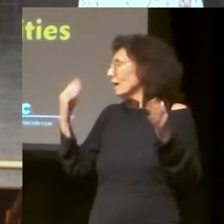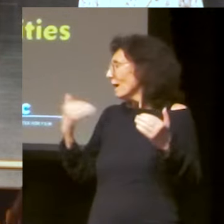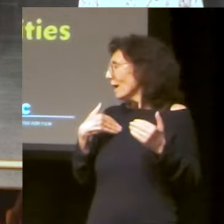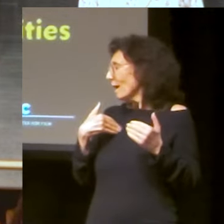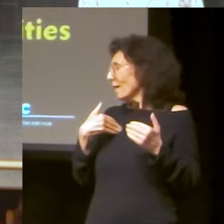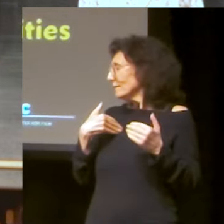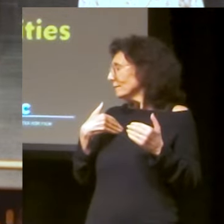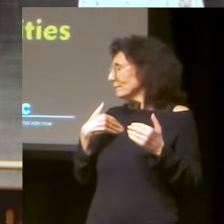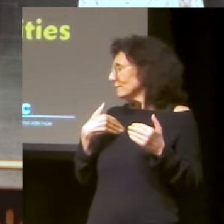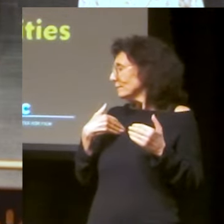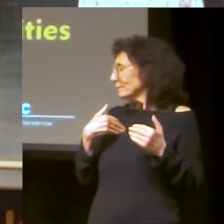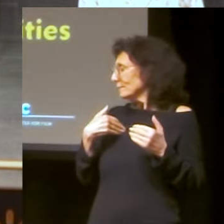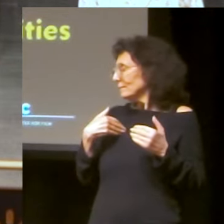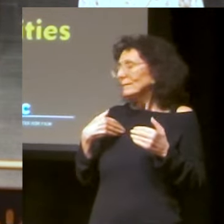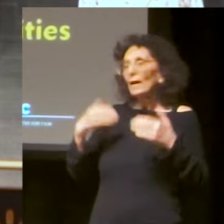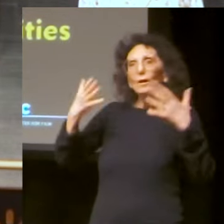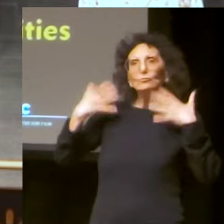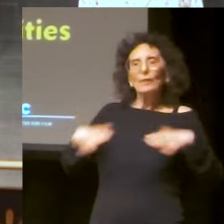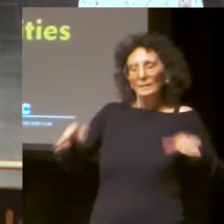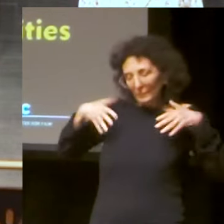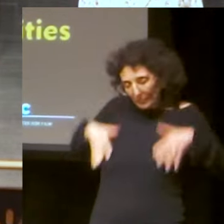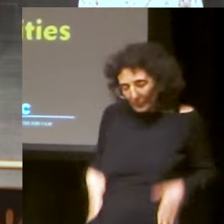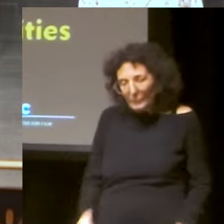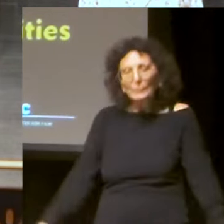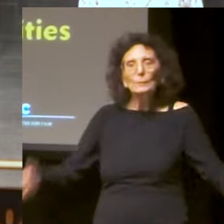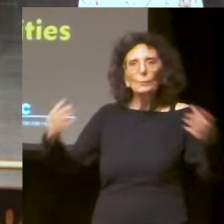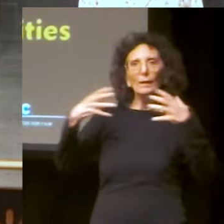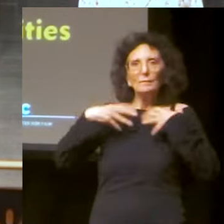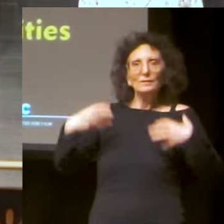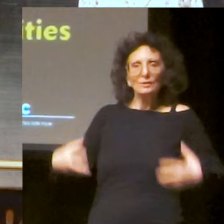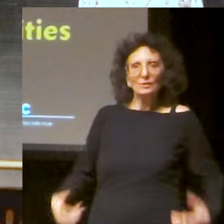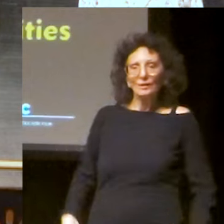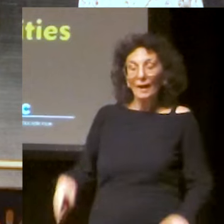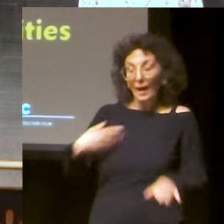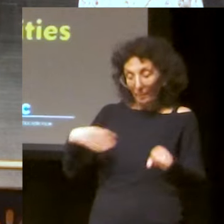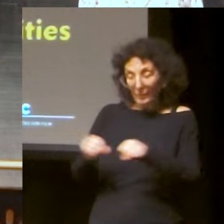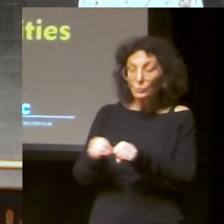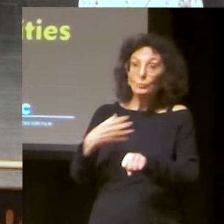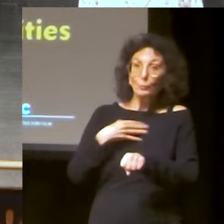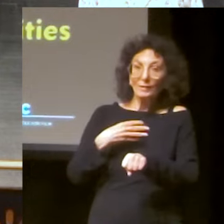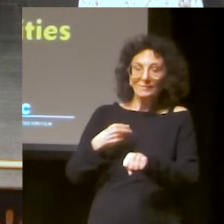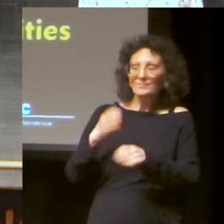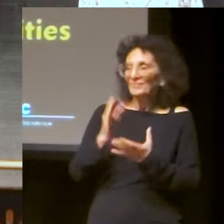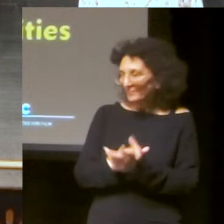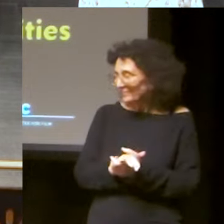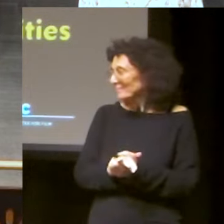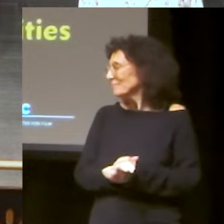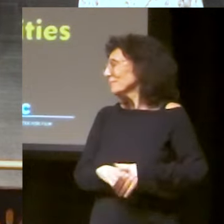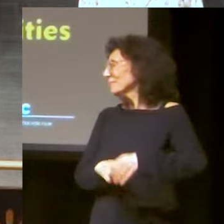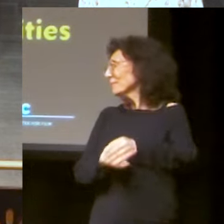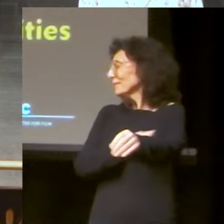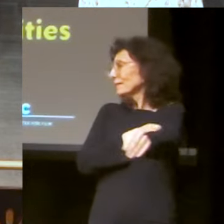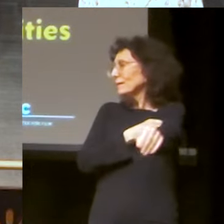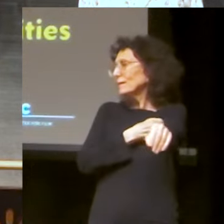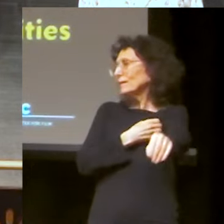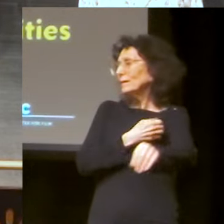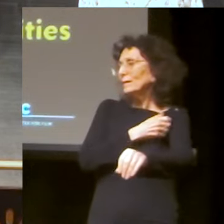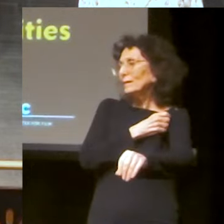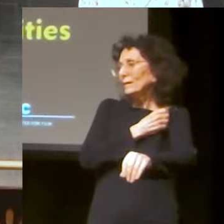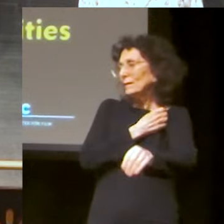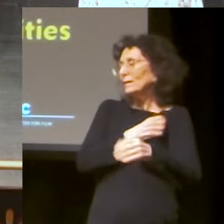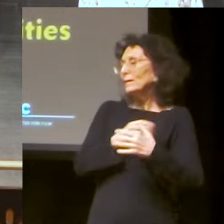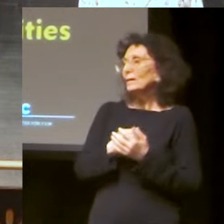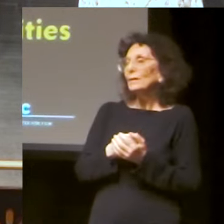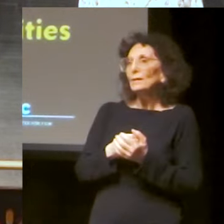I am a black person with a shaved head wearing a floor